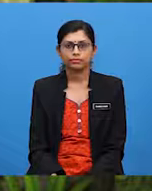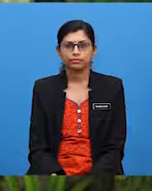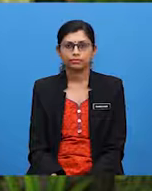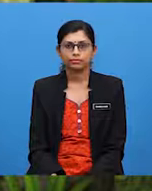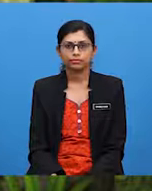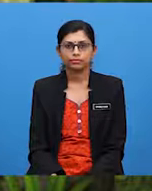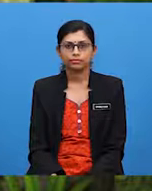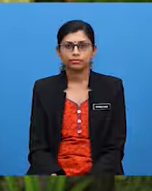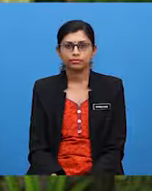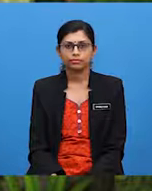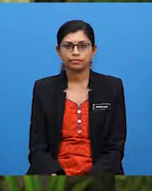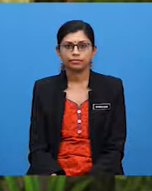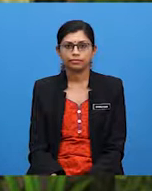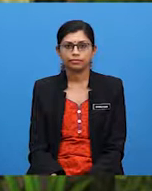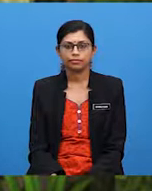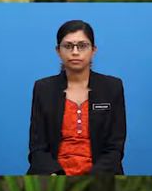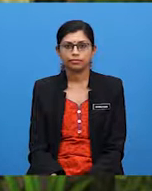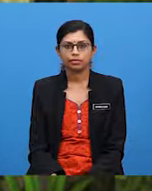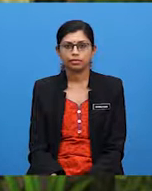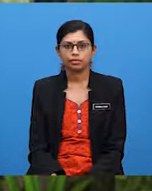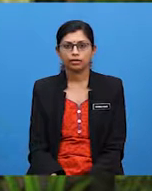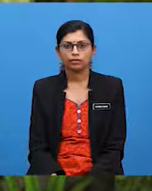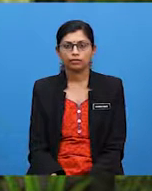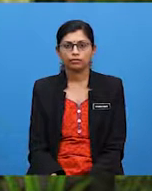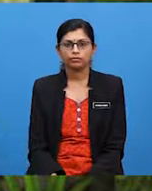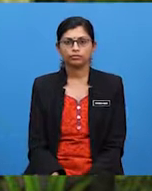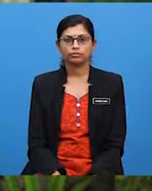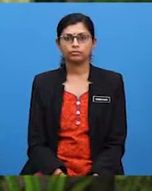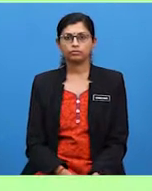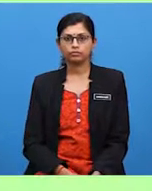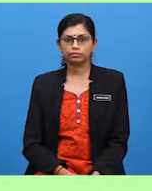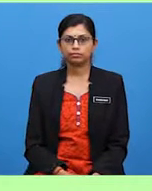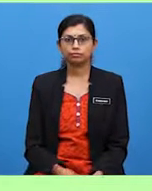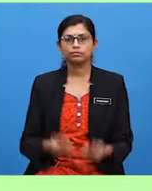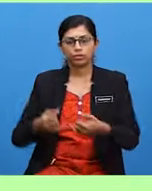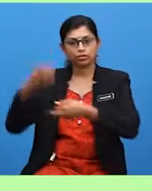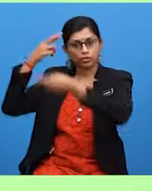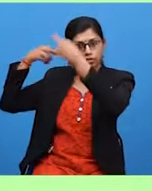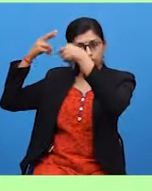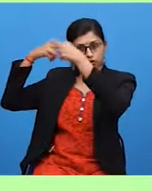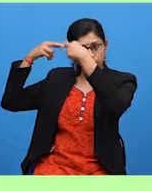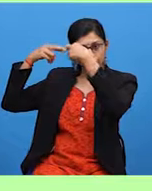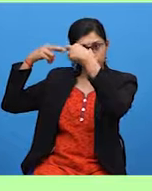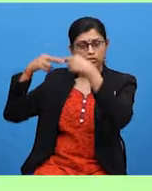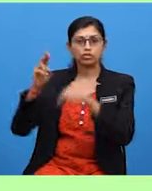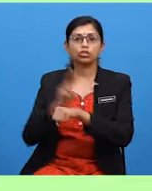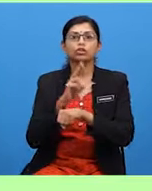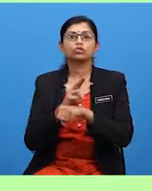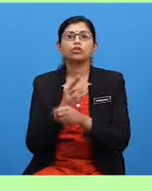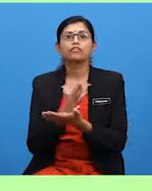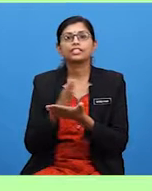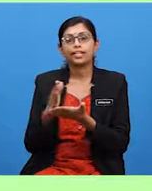Here's a little bit of. on the use of some, any,